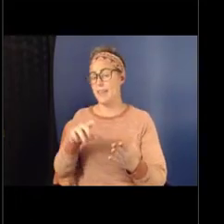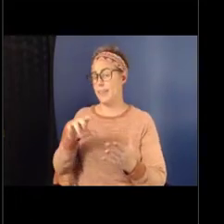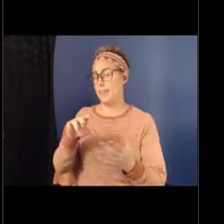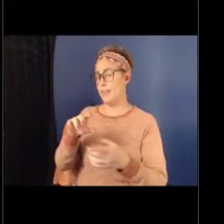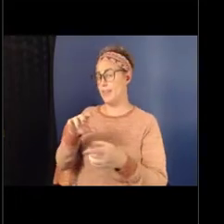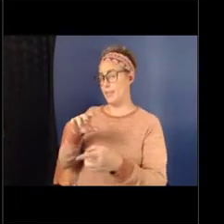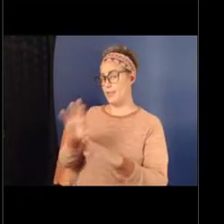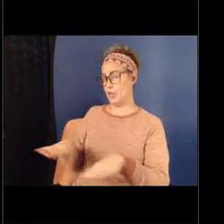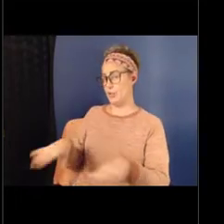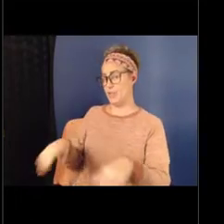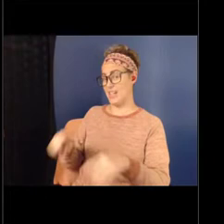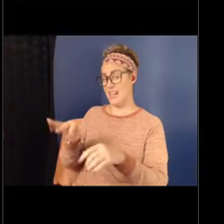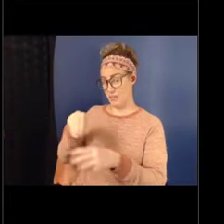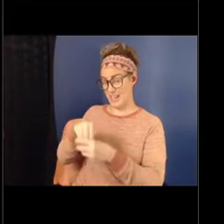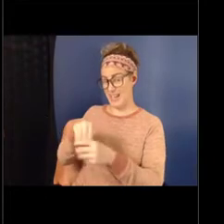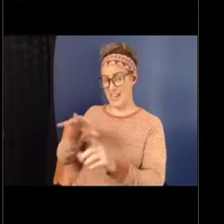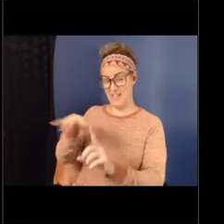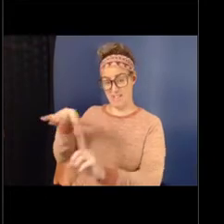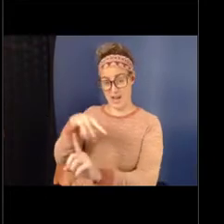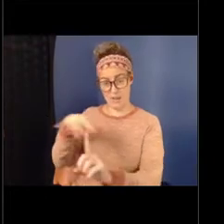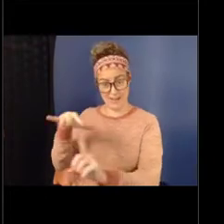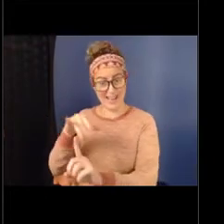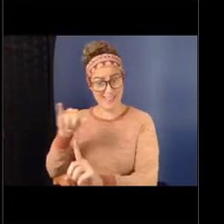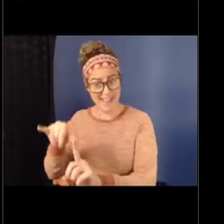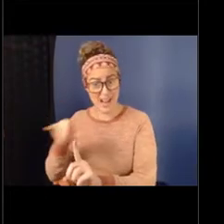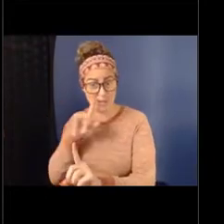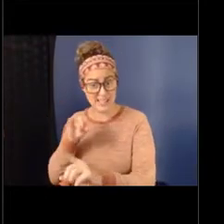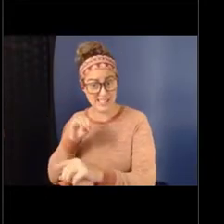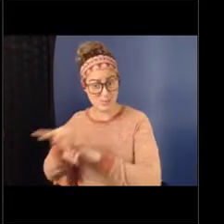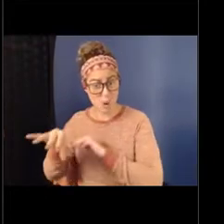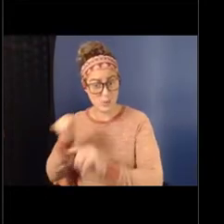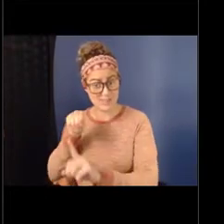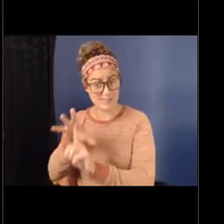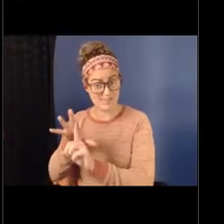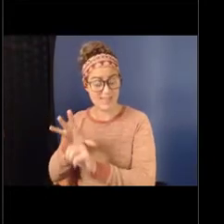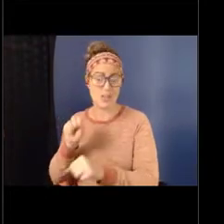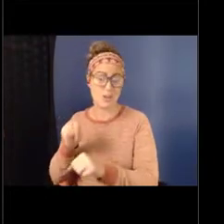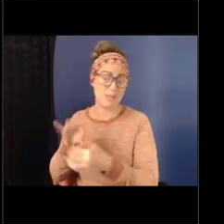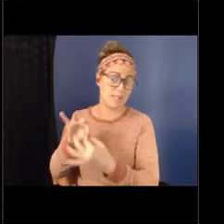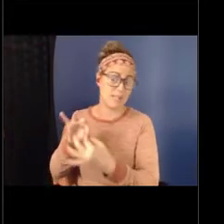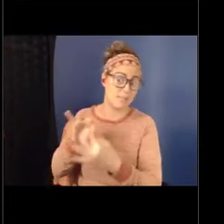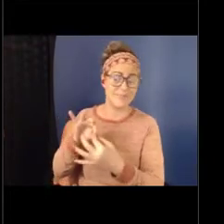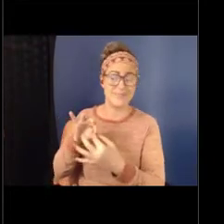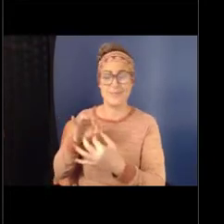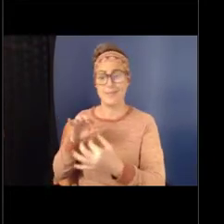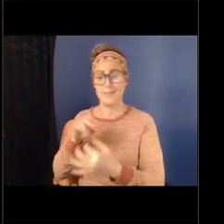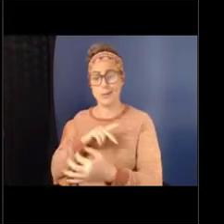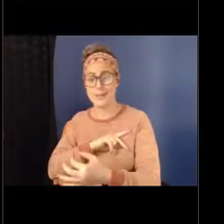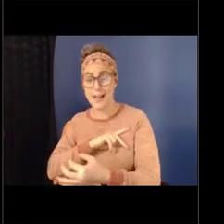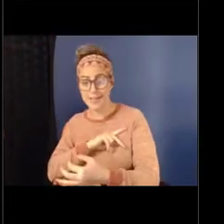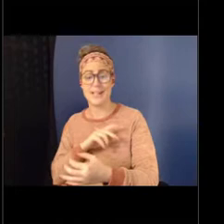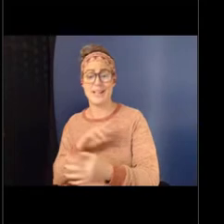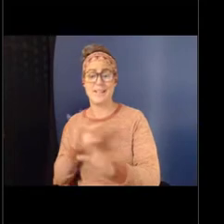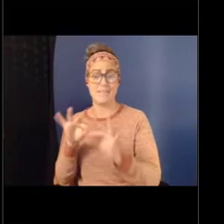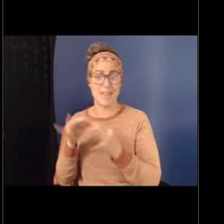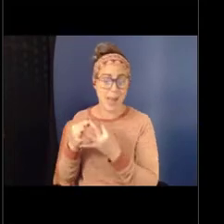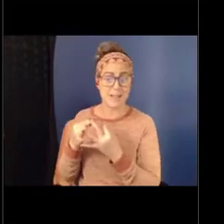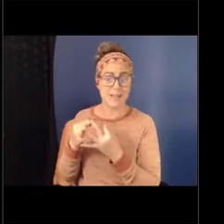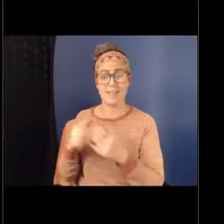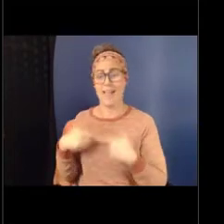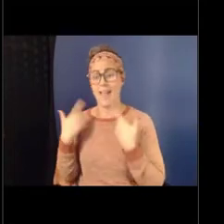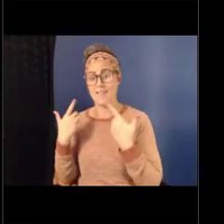going to be some characteristics associated with personality, family life,